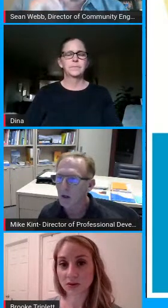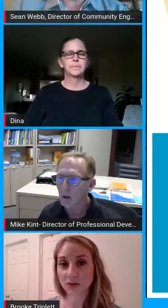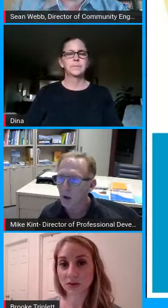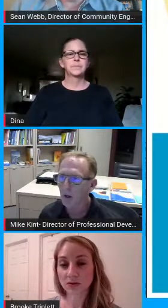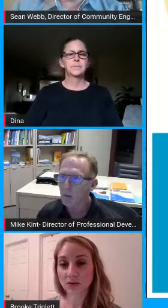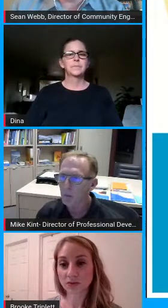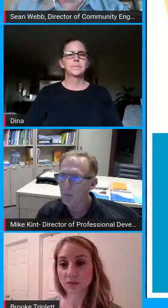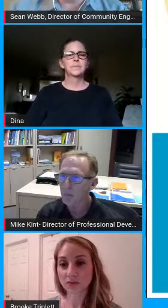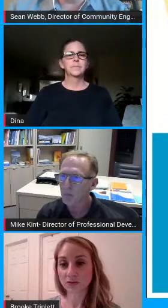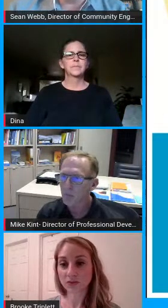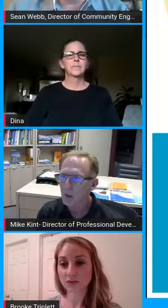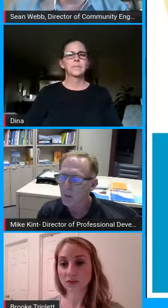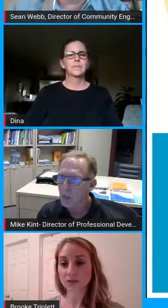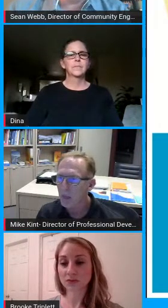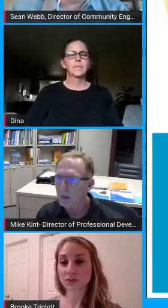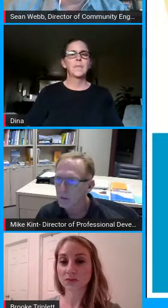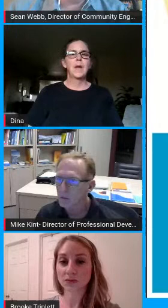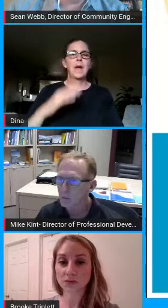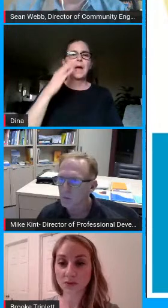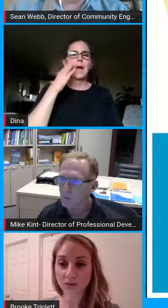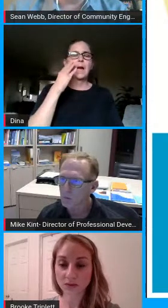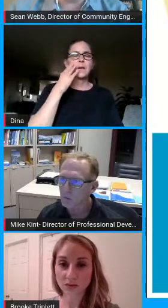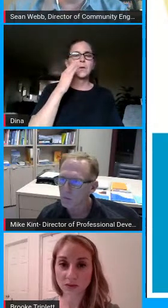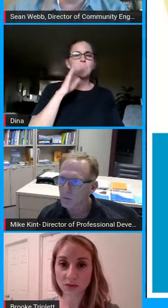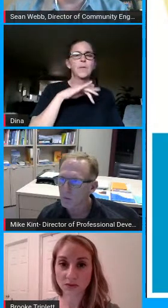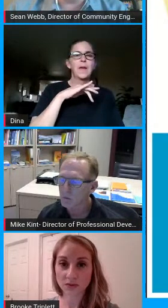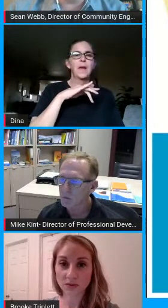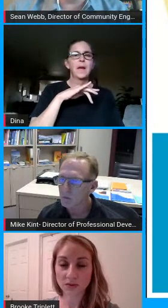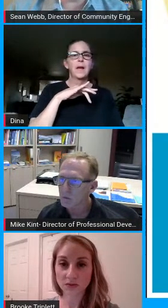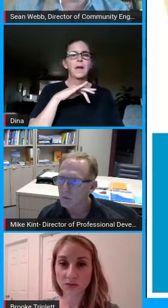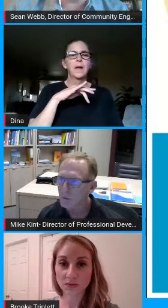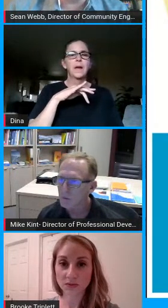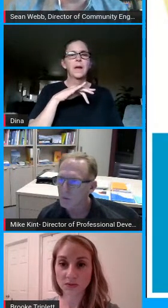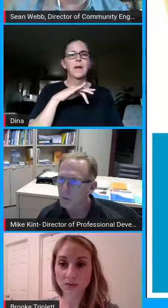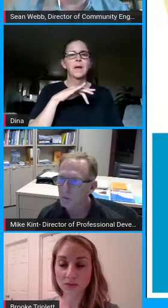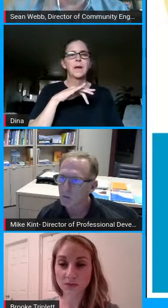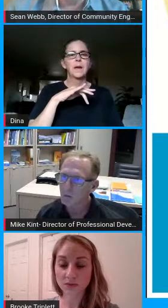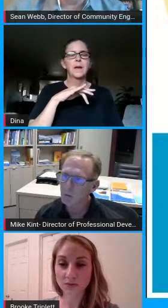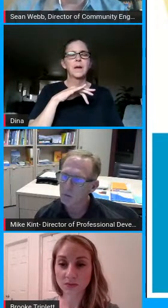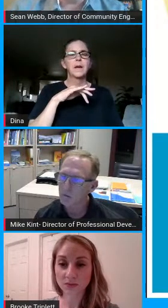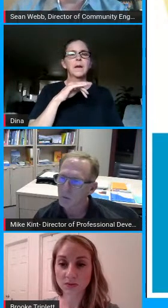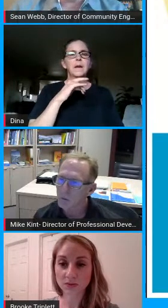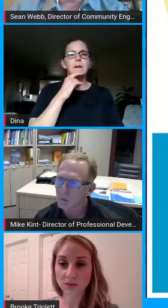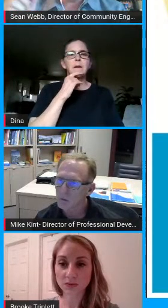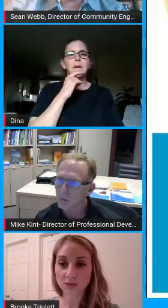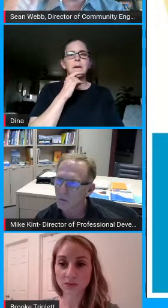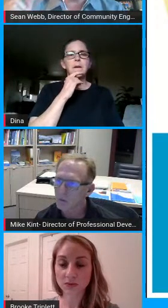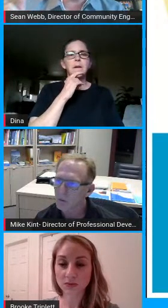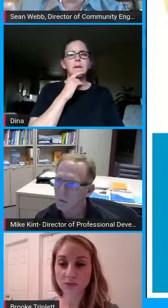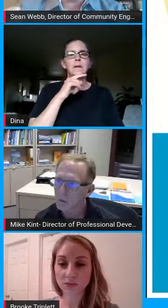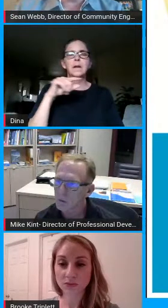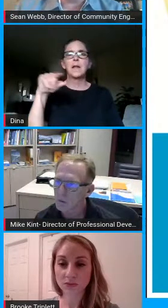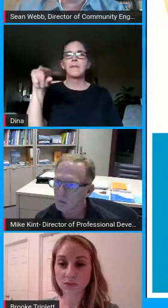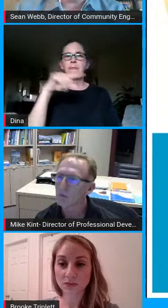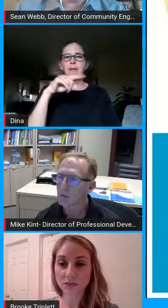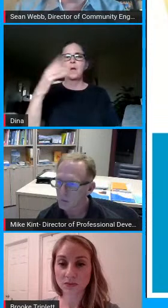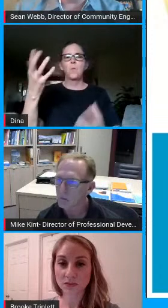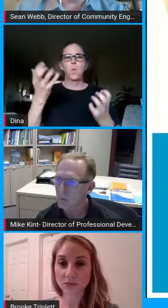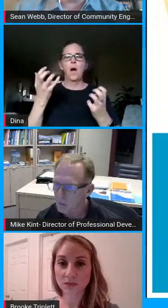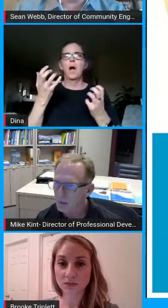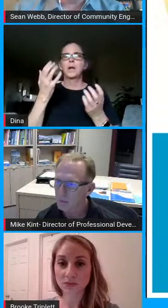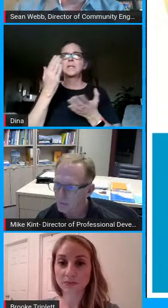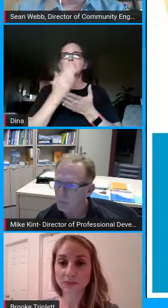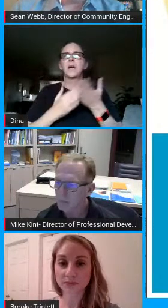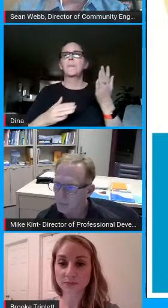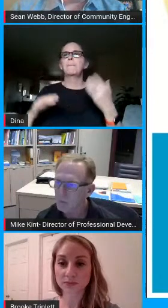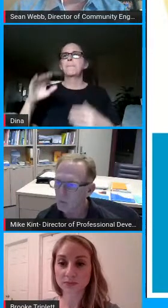i yeah i can speak to that i know that dan capello is recommending that the students are with them but they want to have some form of id for the